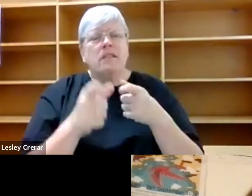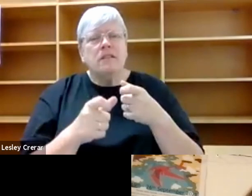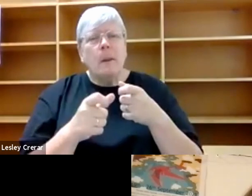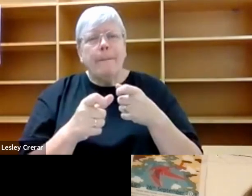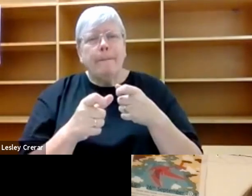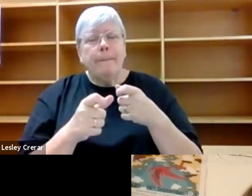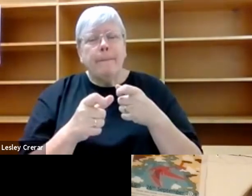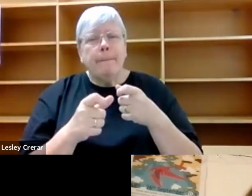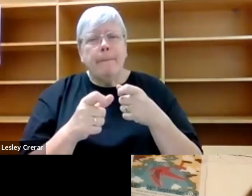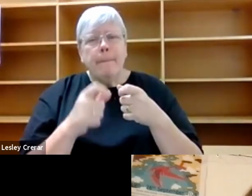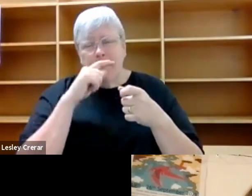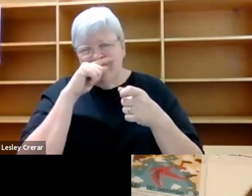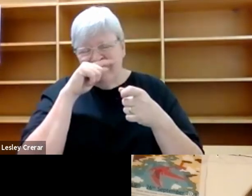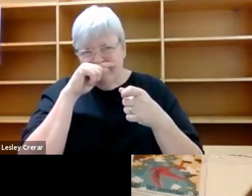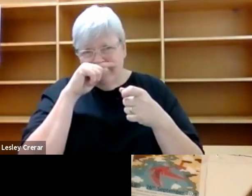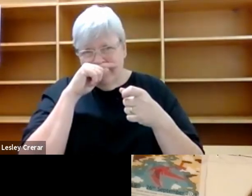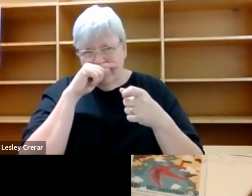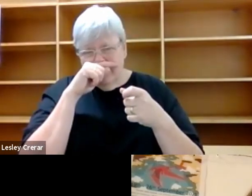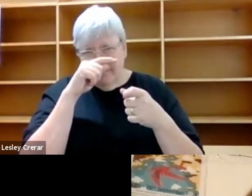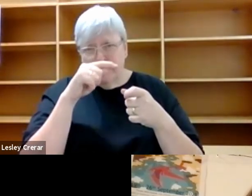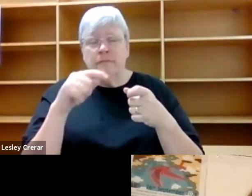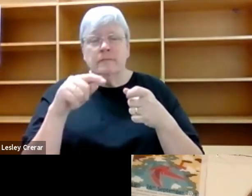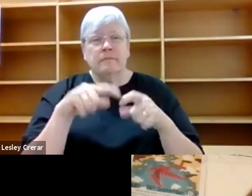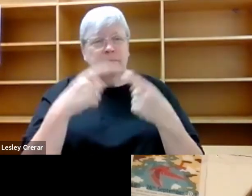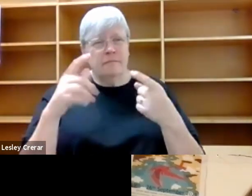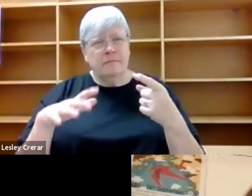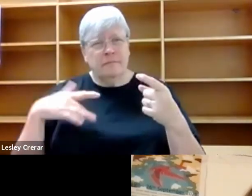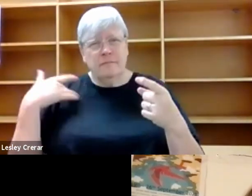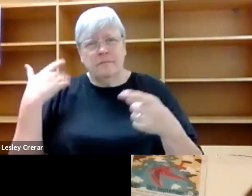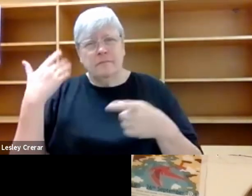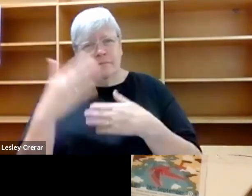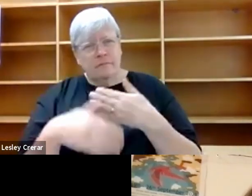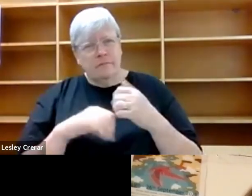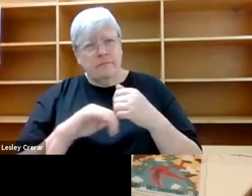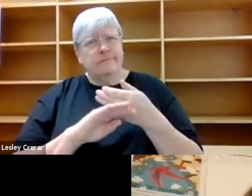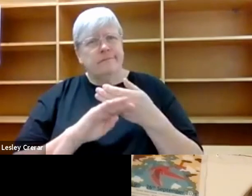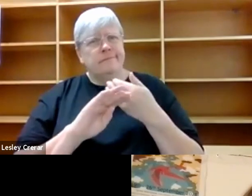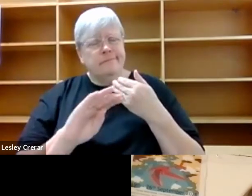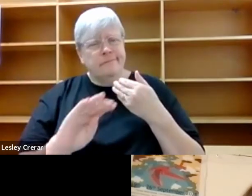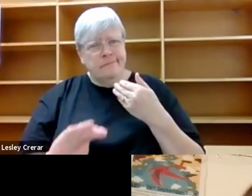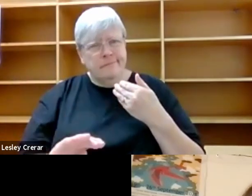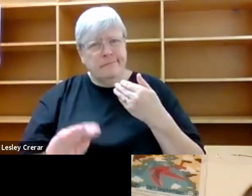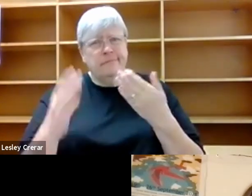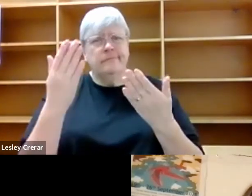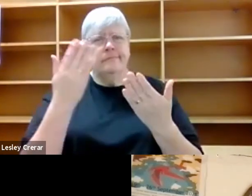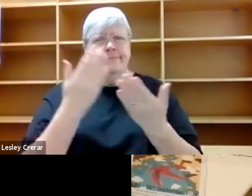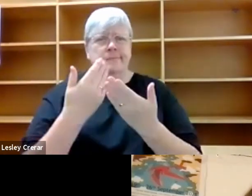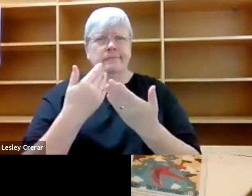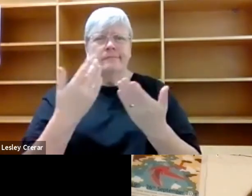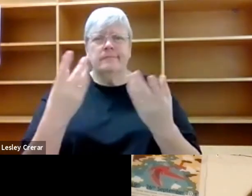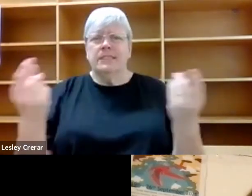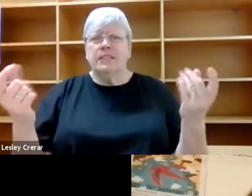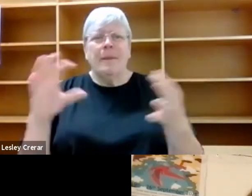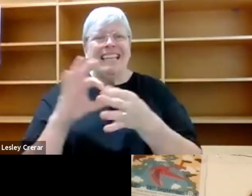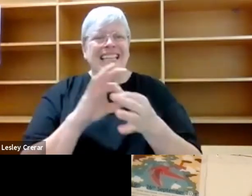these different lifespans being distanced from each other, there is an intersection between them. And I'm wondering if you could talk